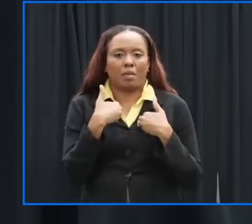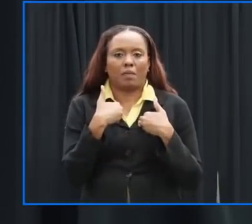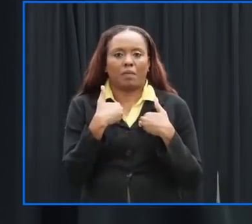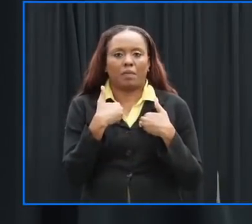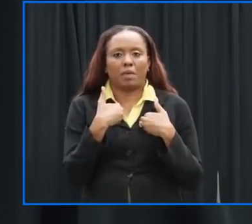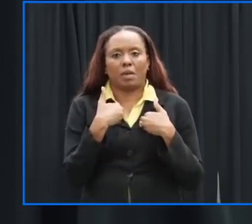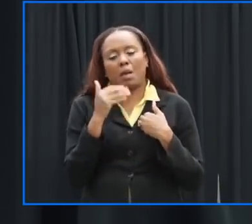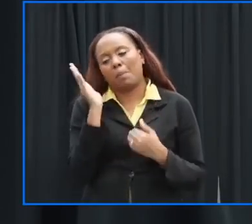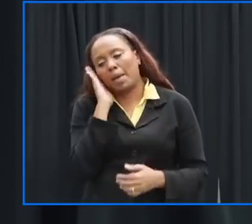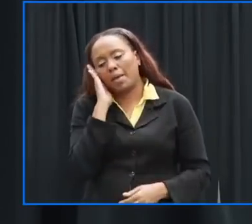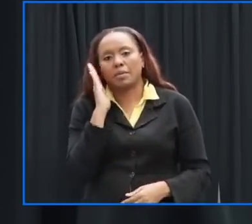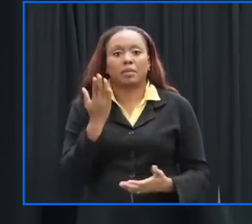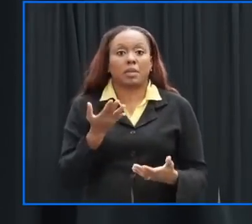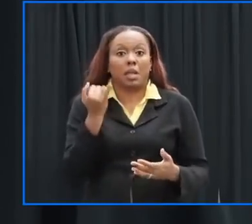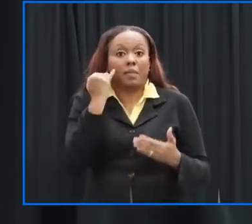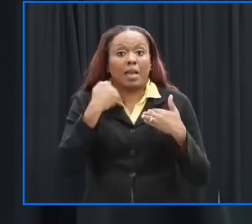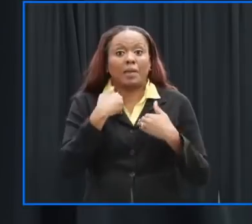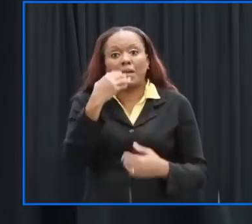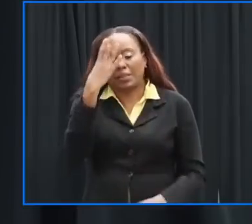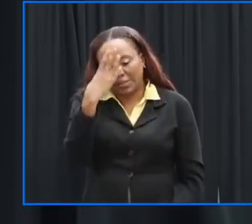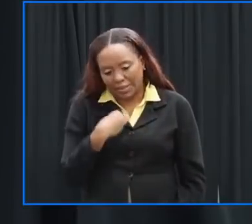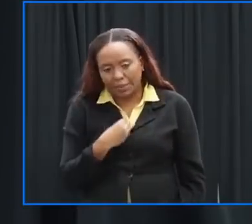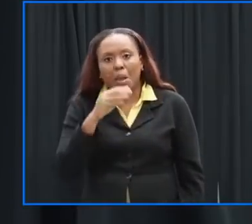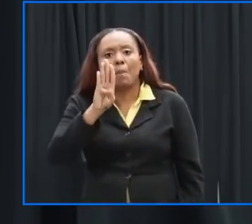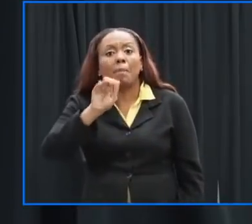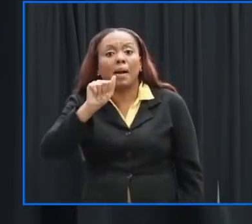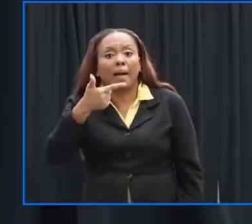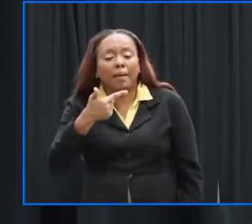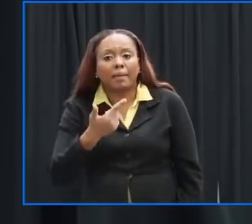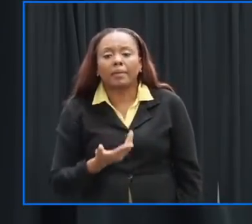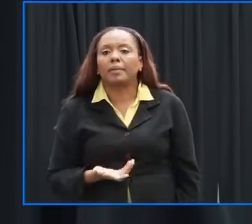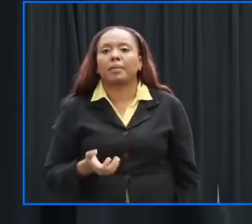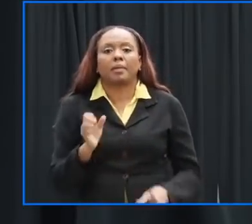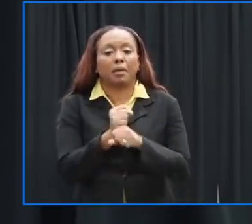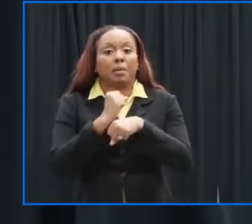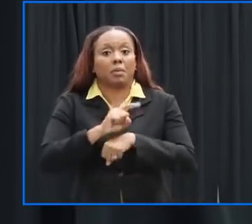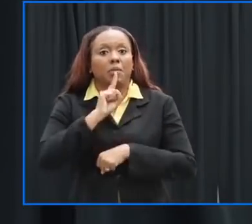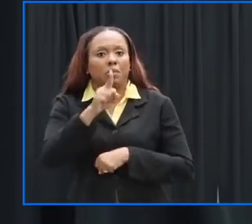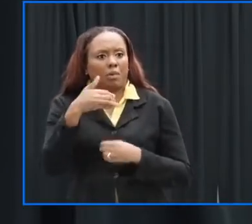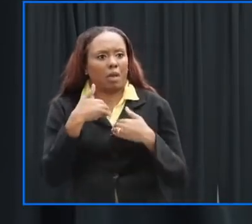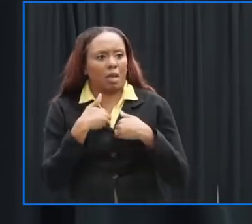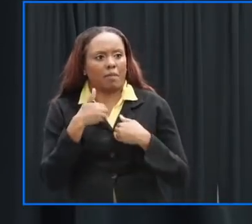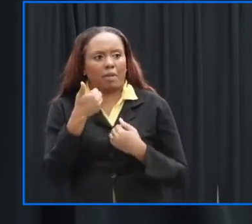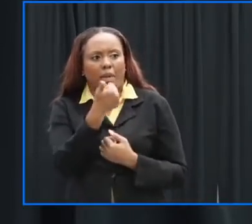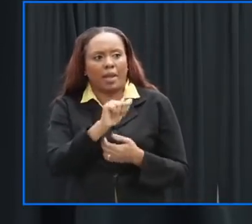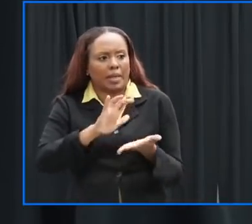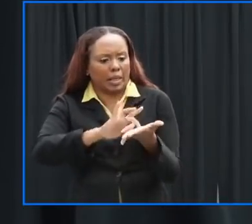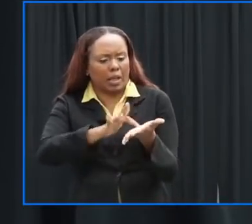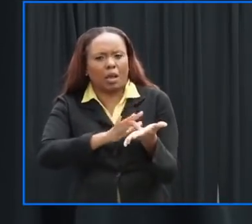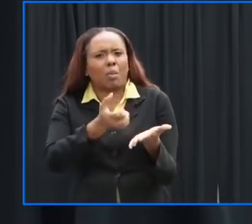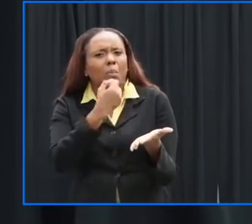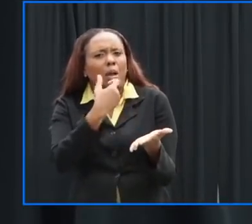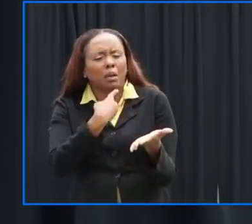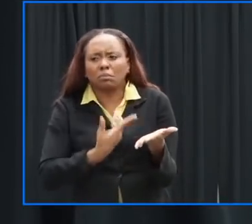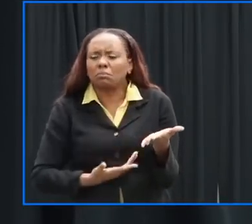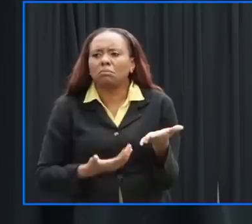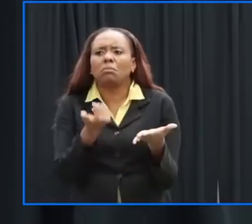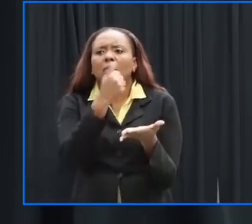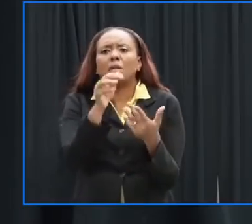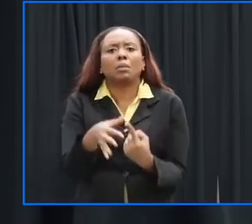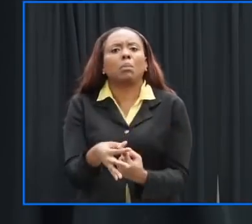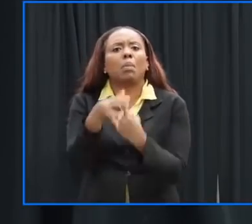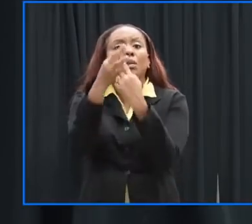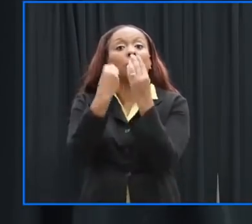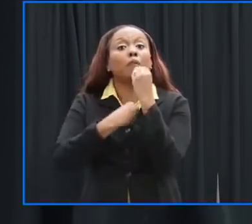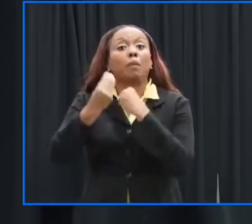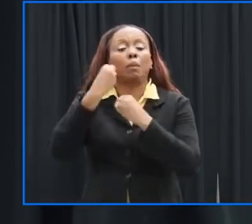if you have a sleeping bag something to make yourself comfortable make sure you do have your medication and any special foods in terms of a